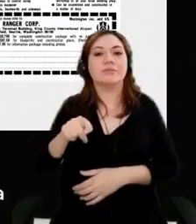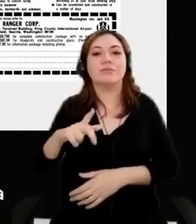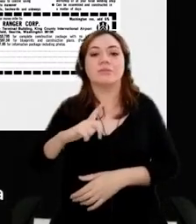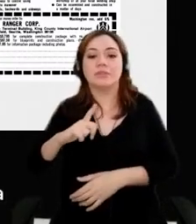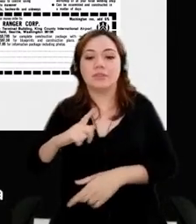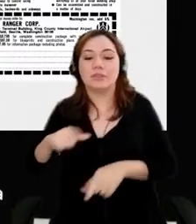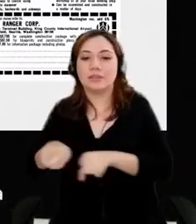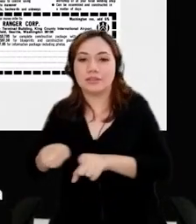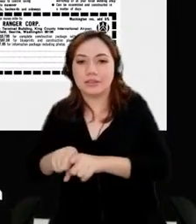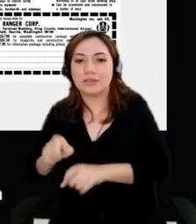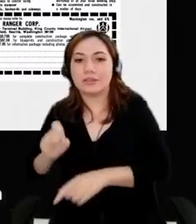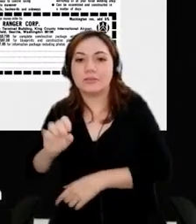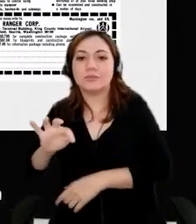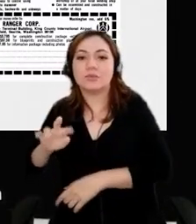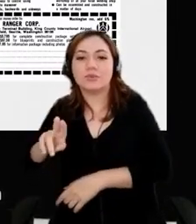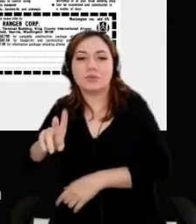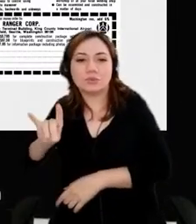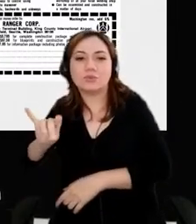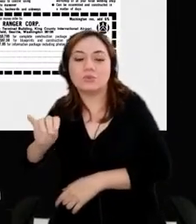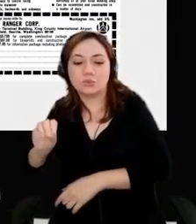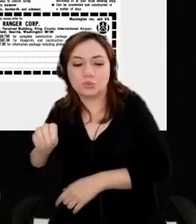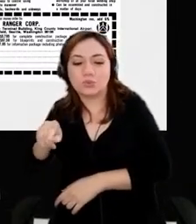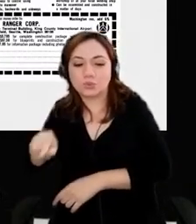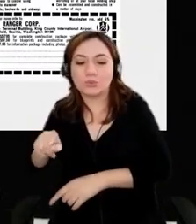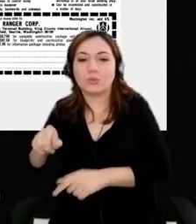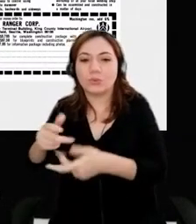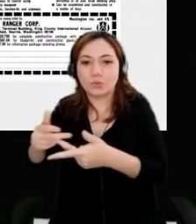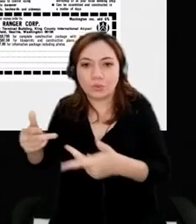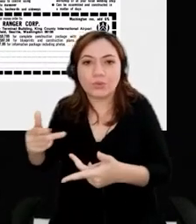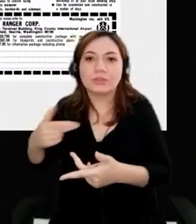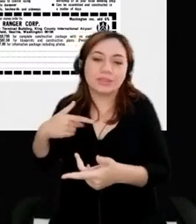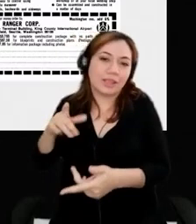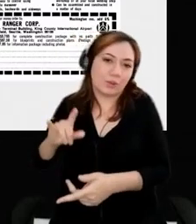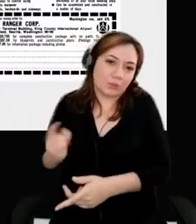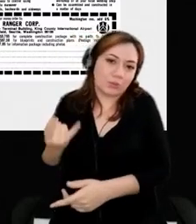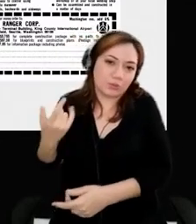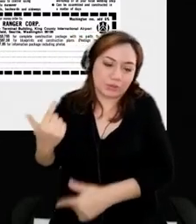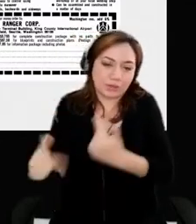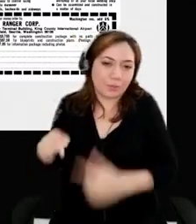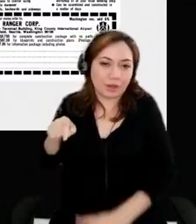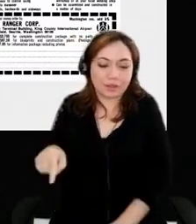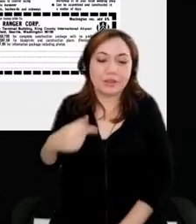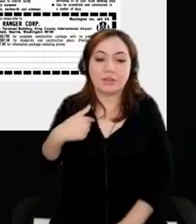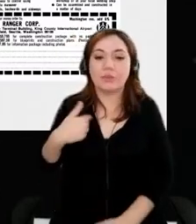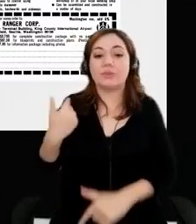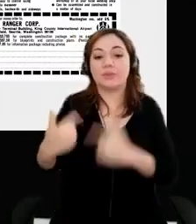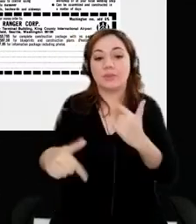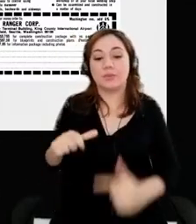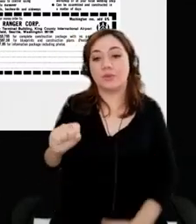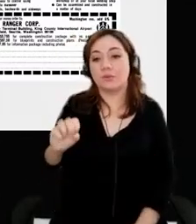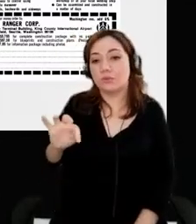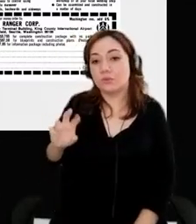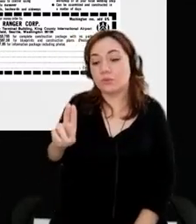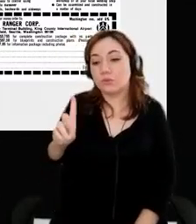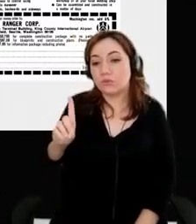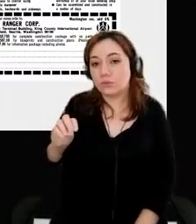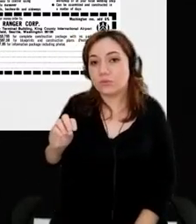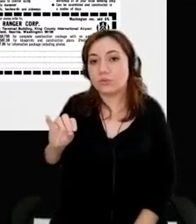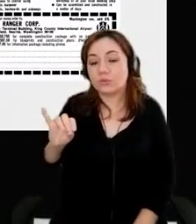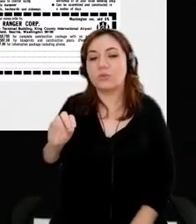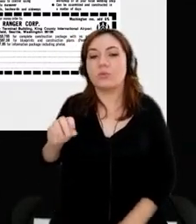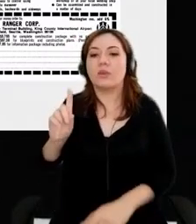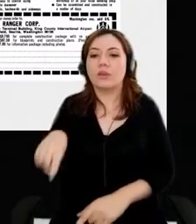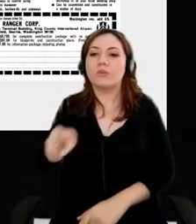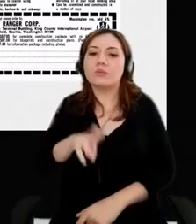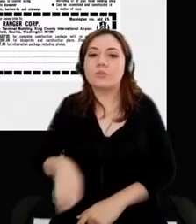very fast PC at work. I work with Studio. They're using Comfy UI to develop, you know,